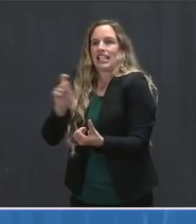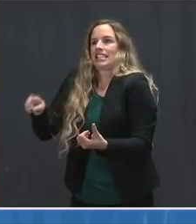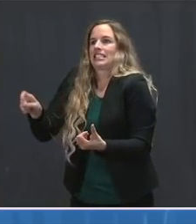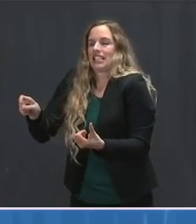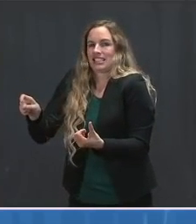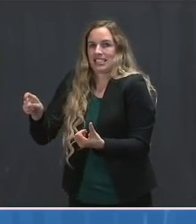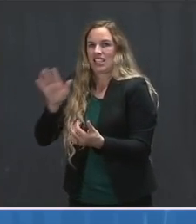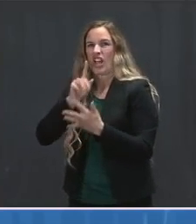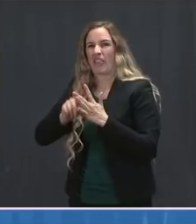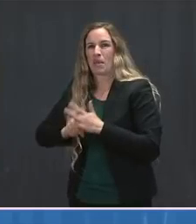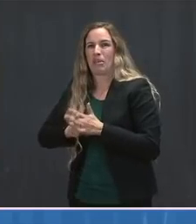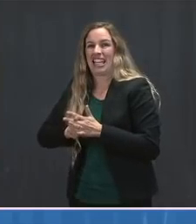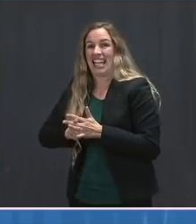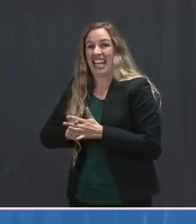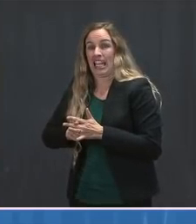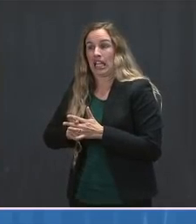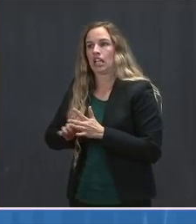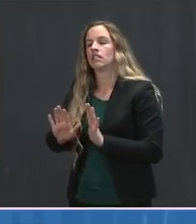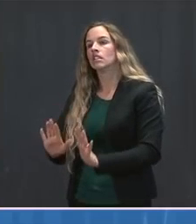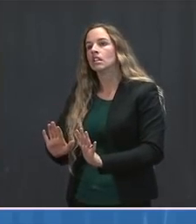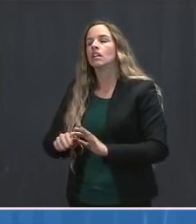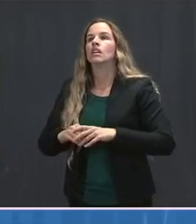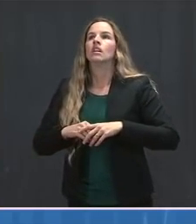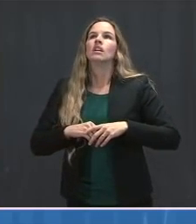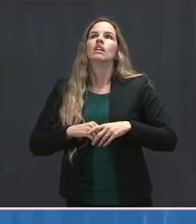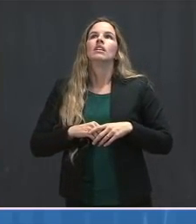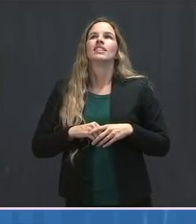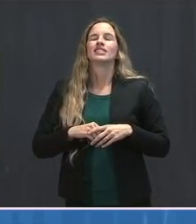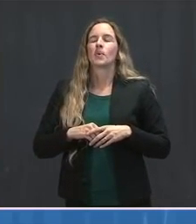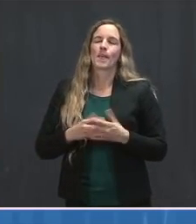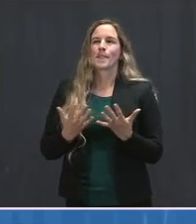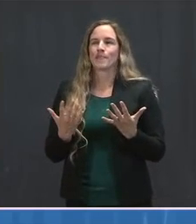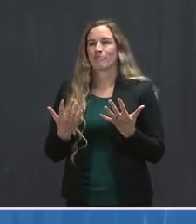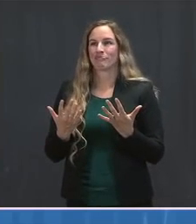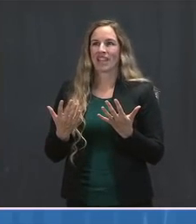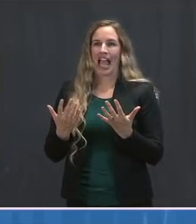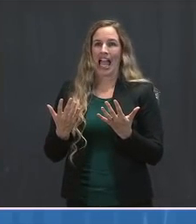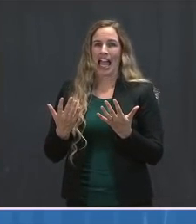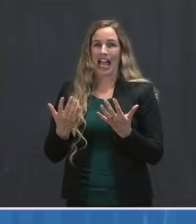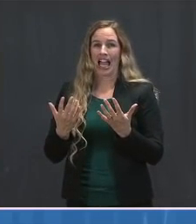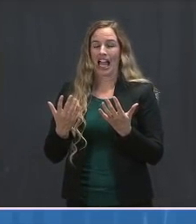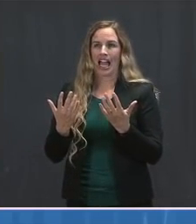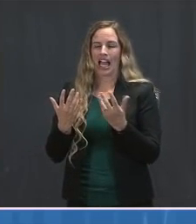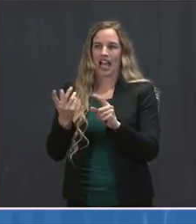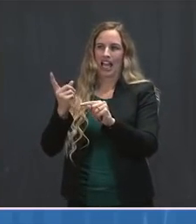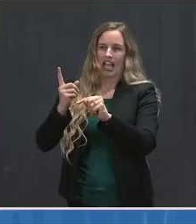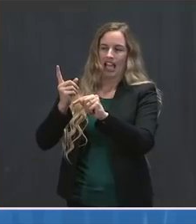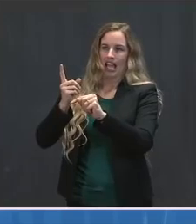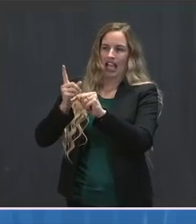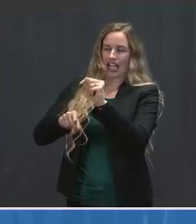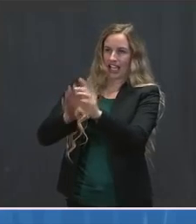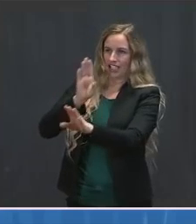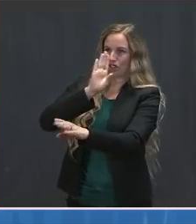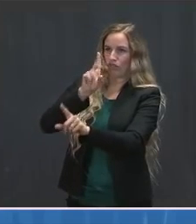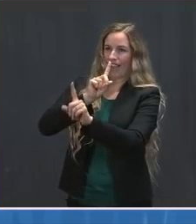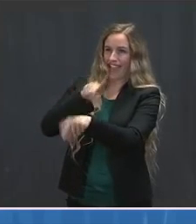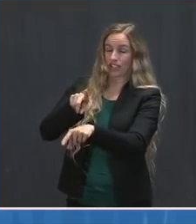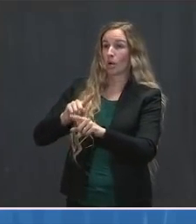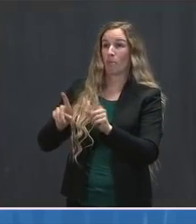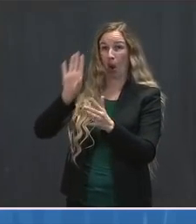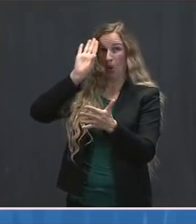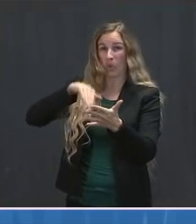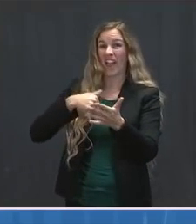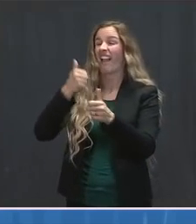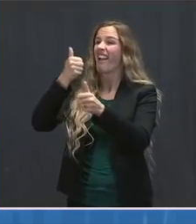And without giving you a direct answer to your question, for reasons that I hope are obvious, every option is on the table